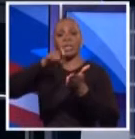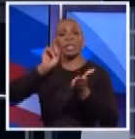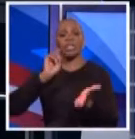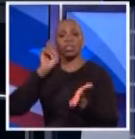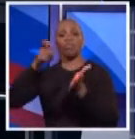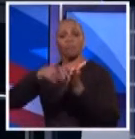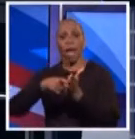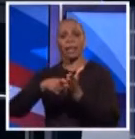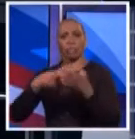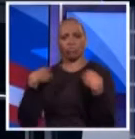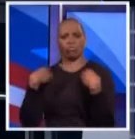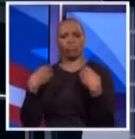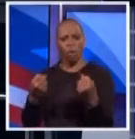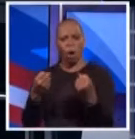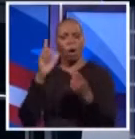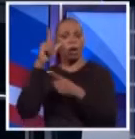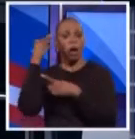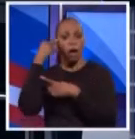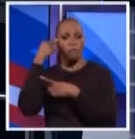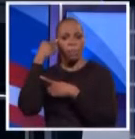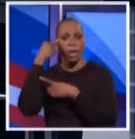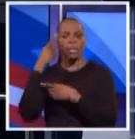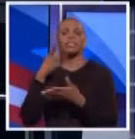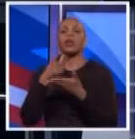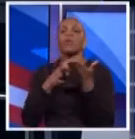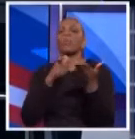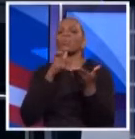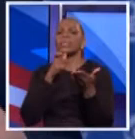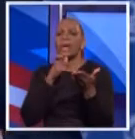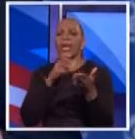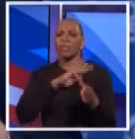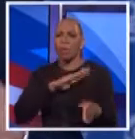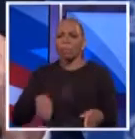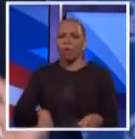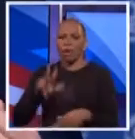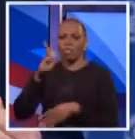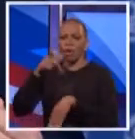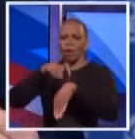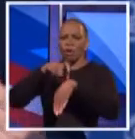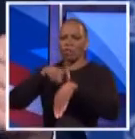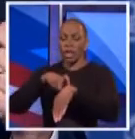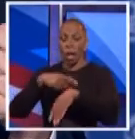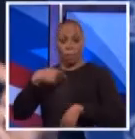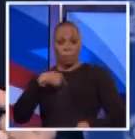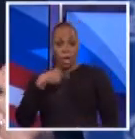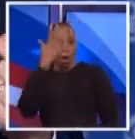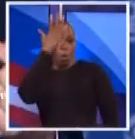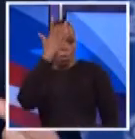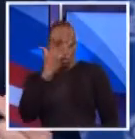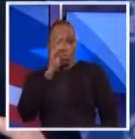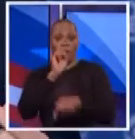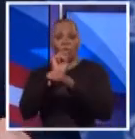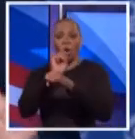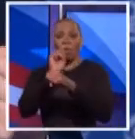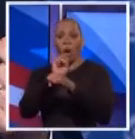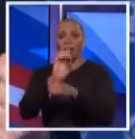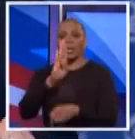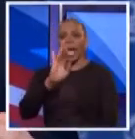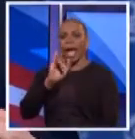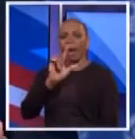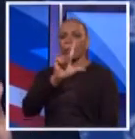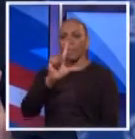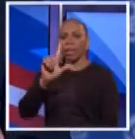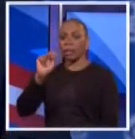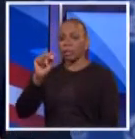stable government. I'll tell you who fought to end the Bloomberg third term. It was me, because I was working to make sure that Bill Thompson was